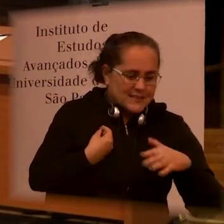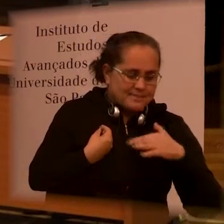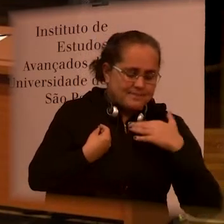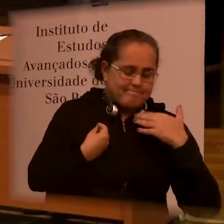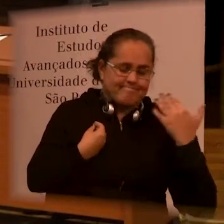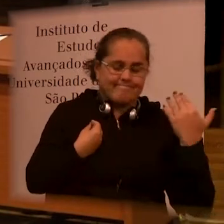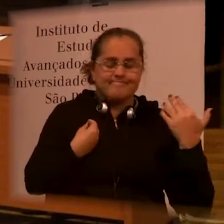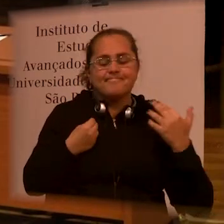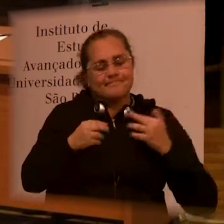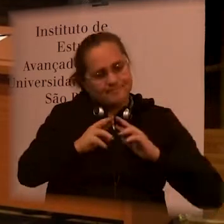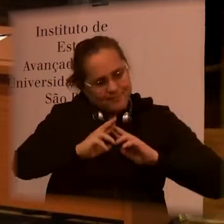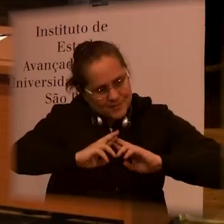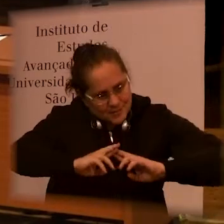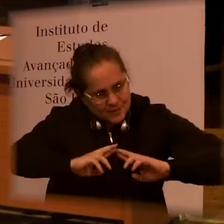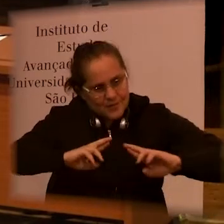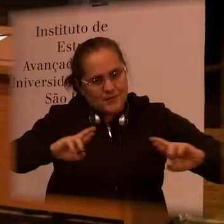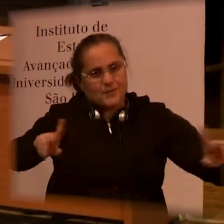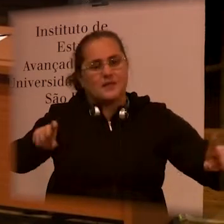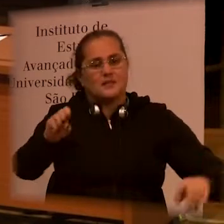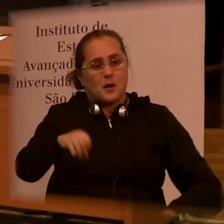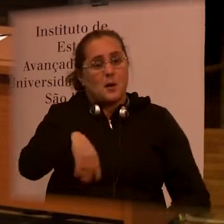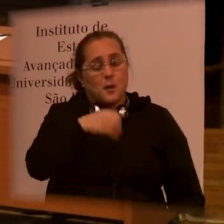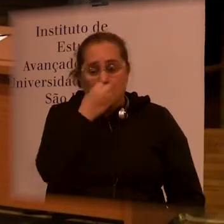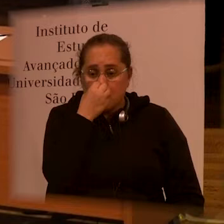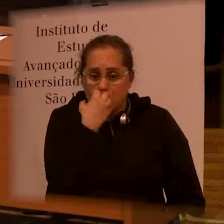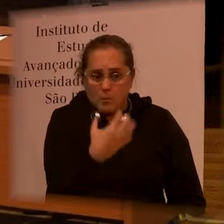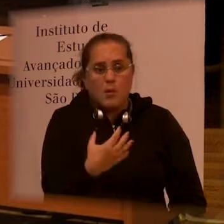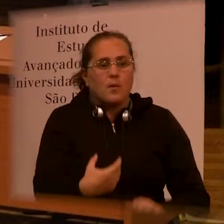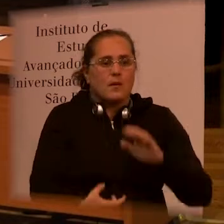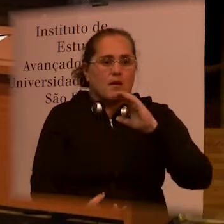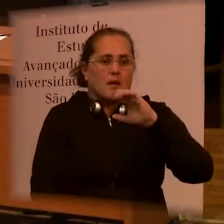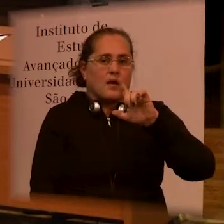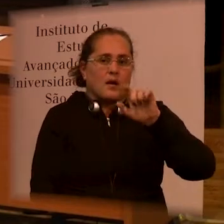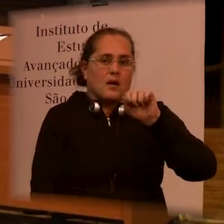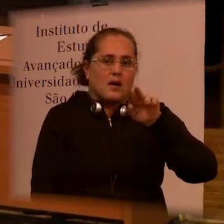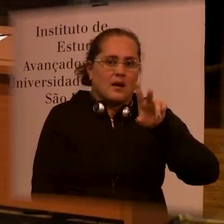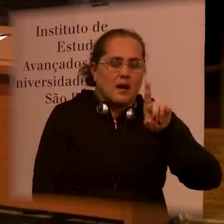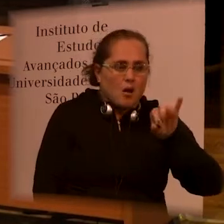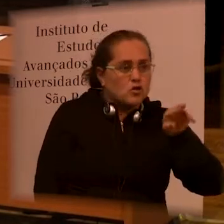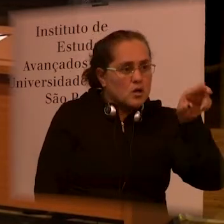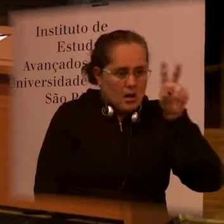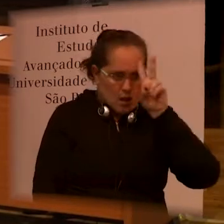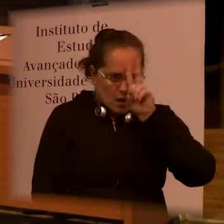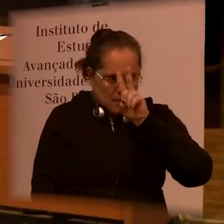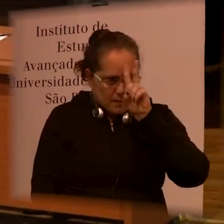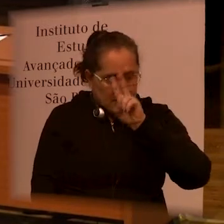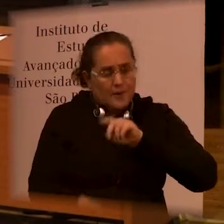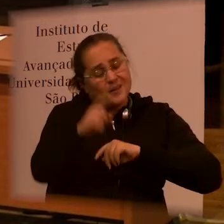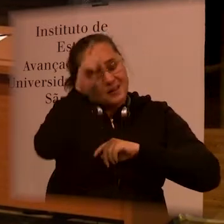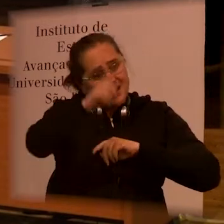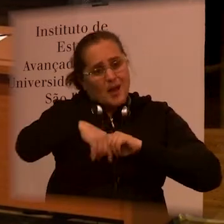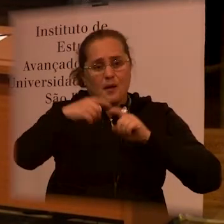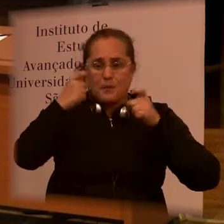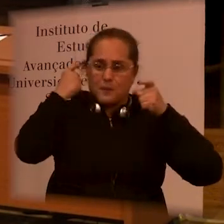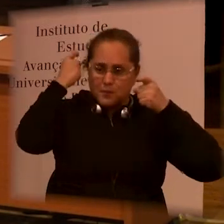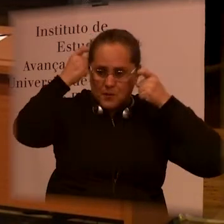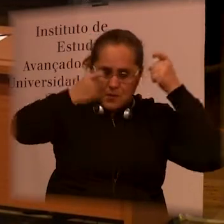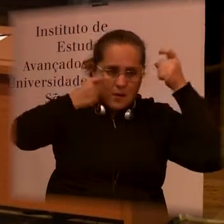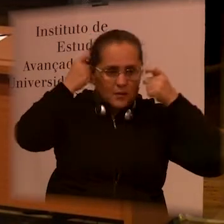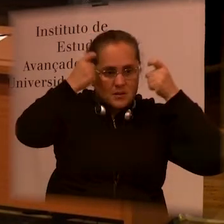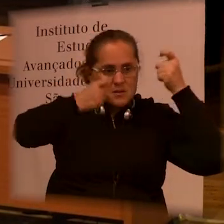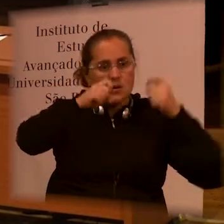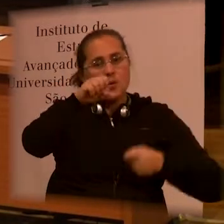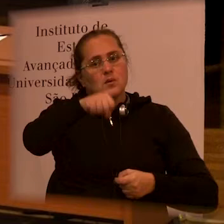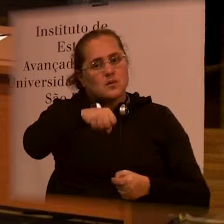alive and finding the body, we have a huge difference between those ends. And it's very important that Claudia touched that address